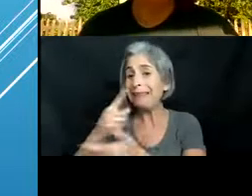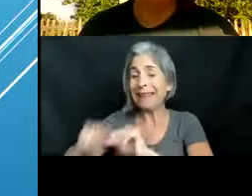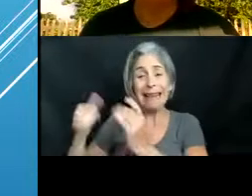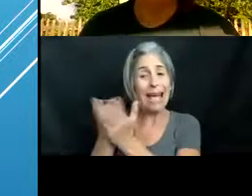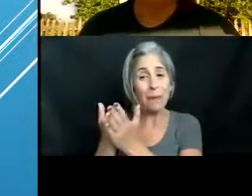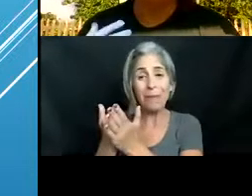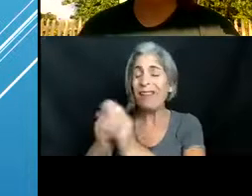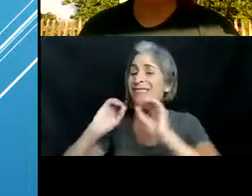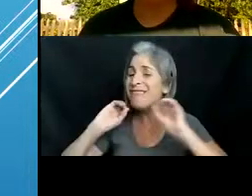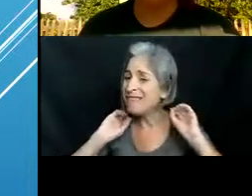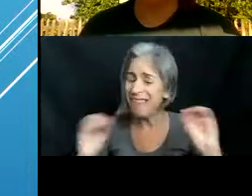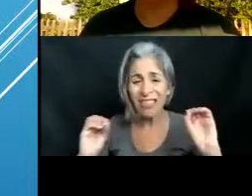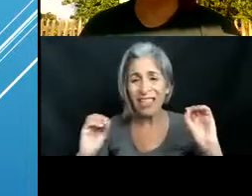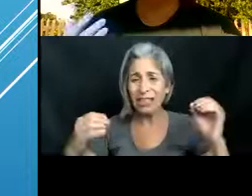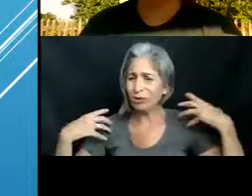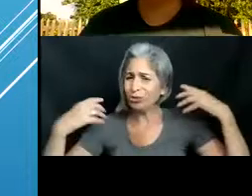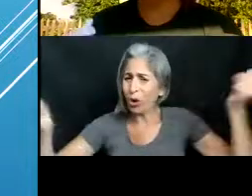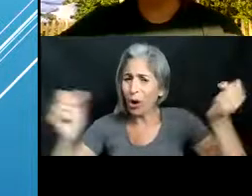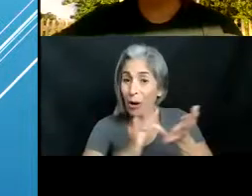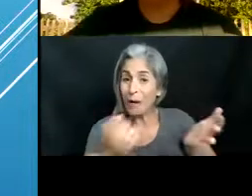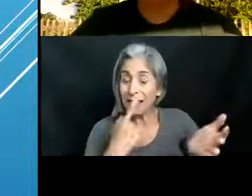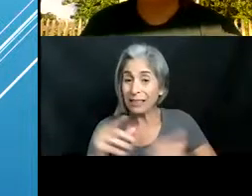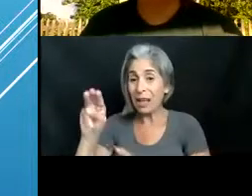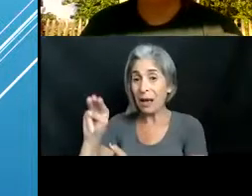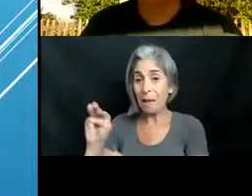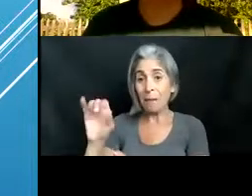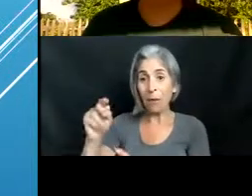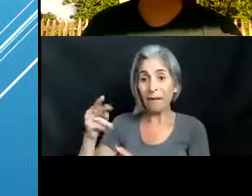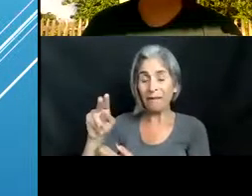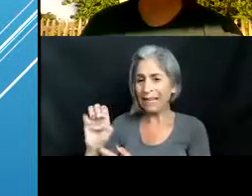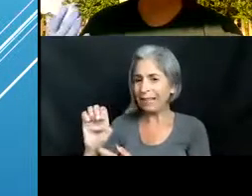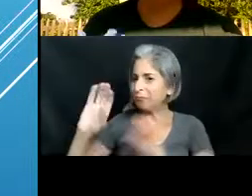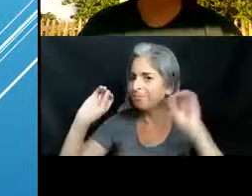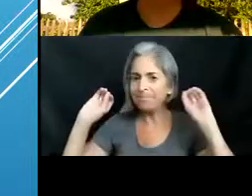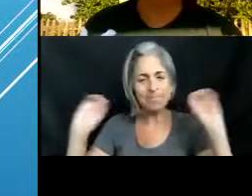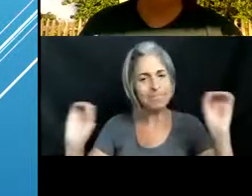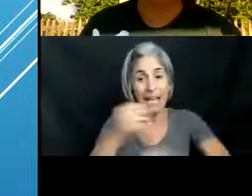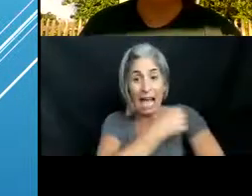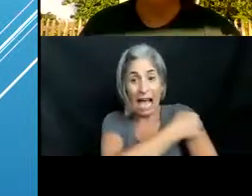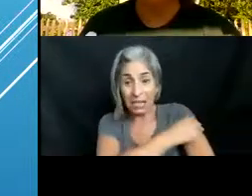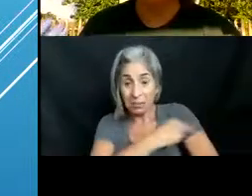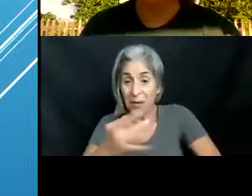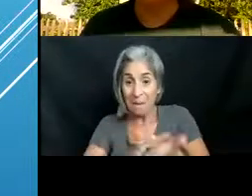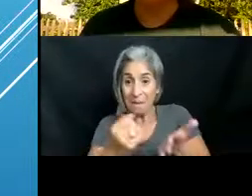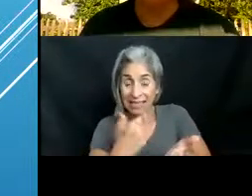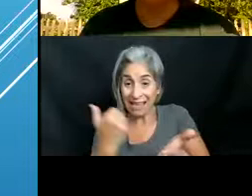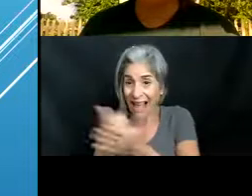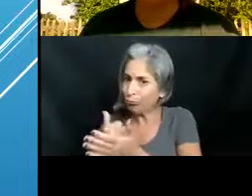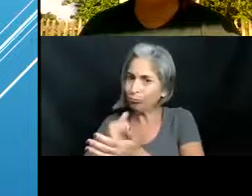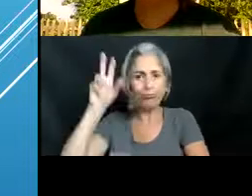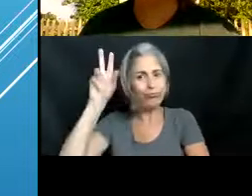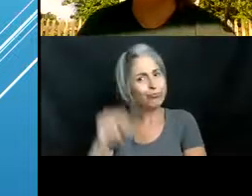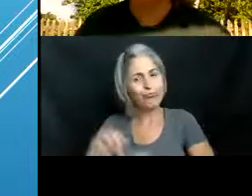Morphine won't touch it. Things like dopamine, anything that you get at the hospital won't actually help treat it because it is that